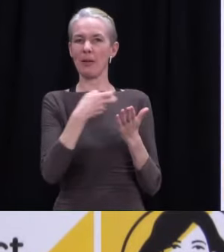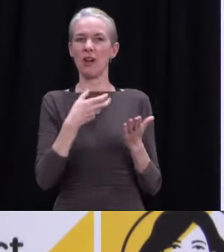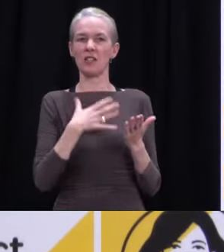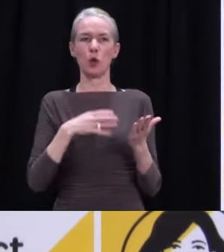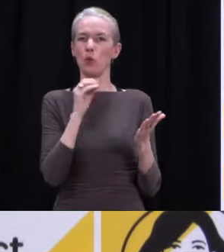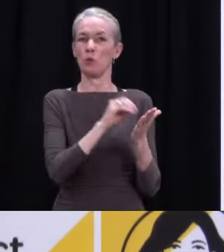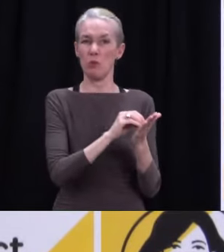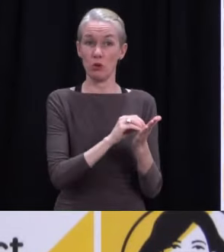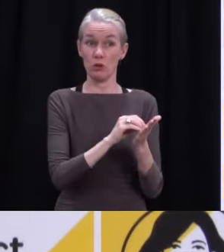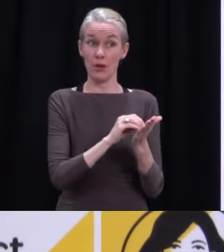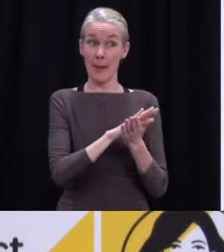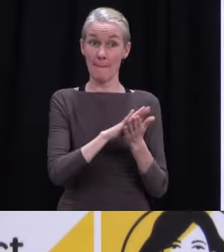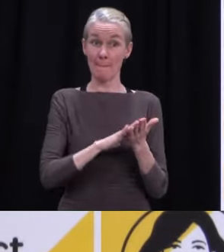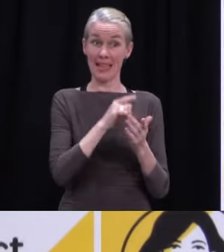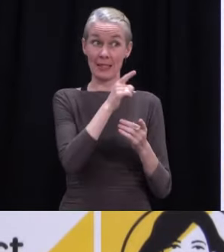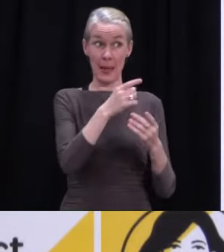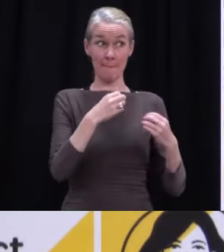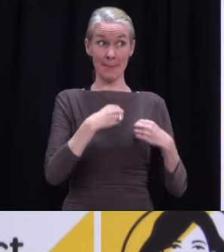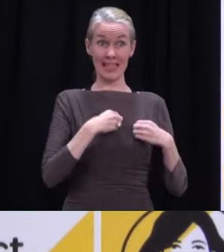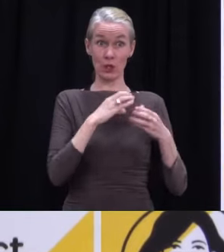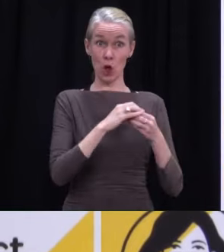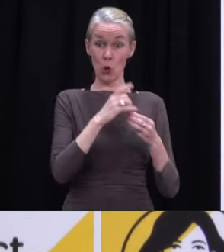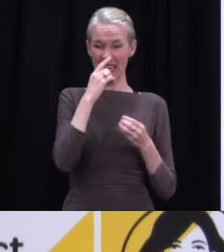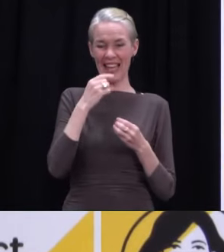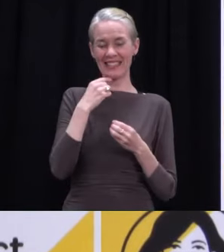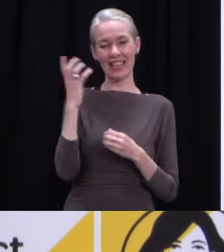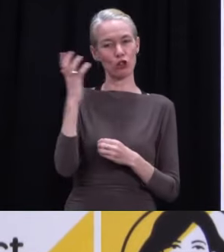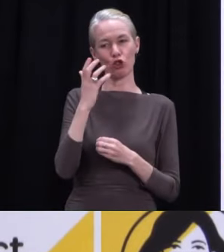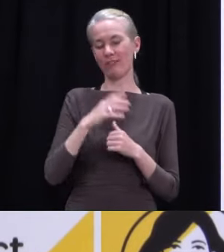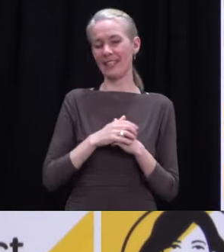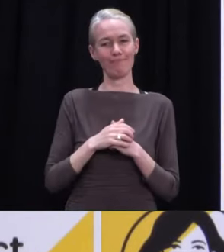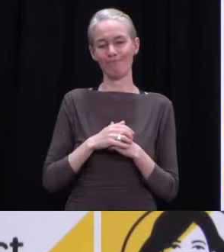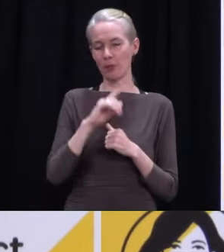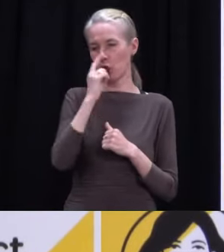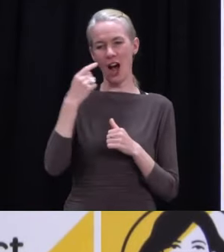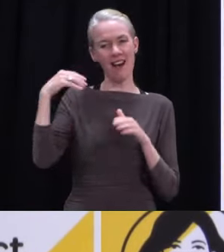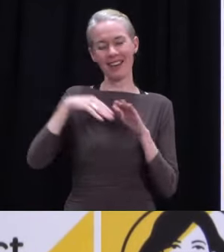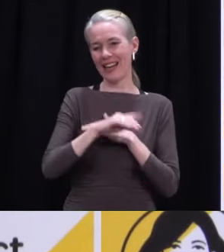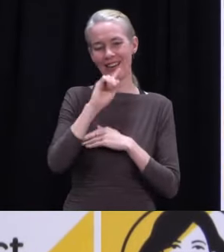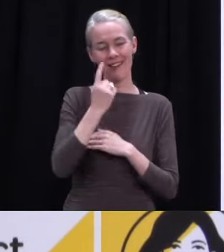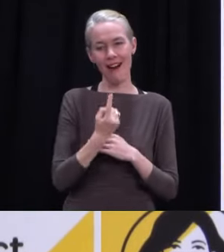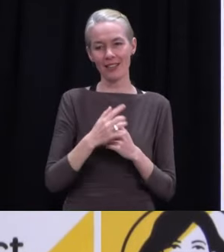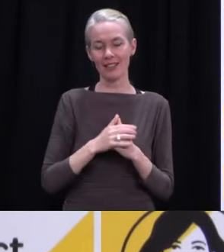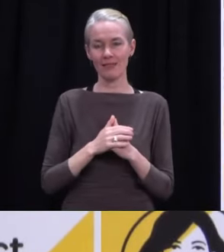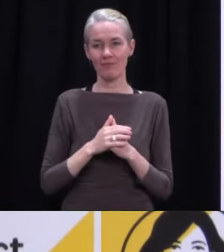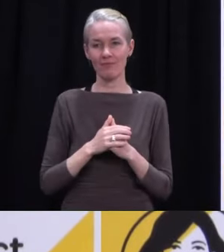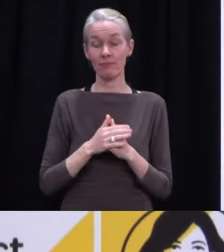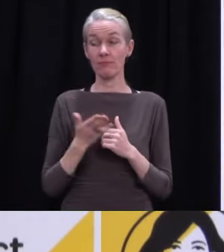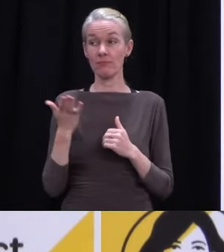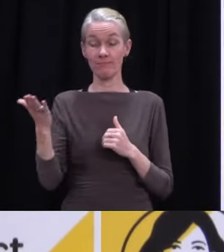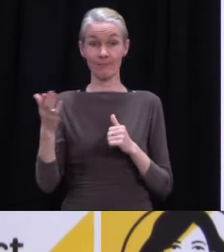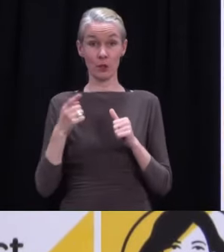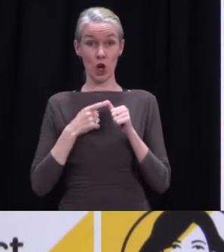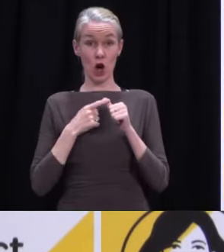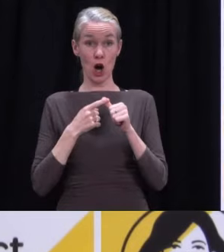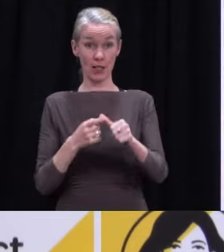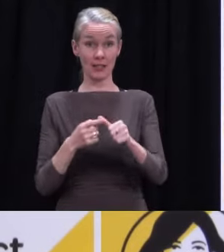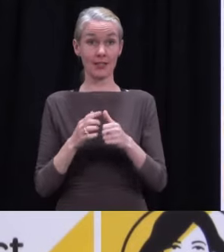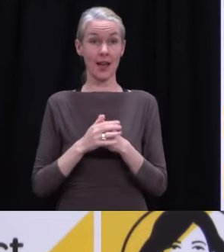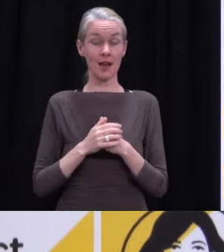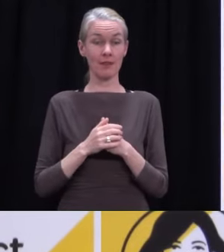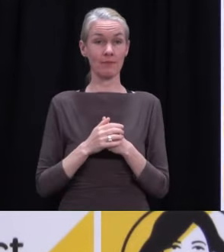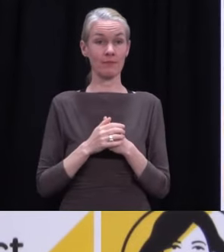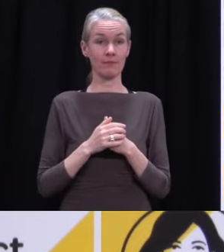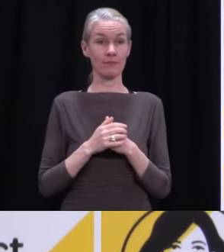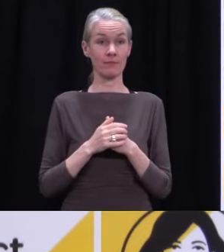things that we really debated was the degree to which we wanted to create those situations for a